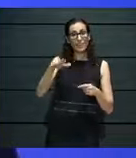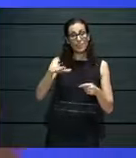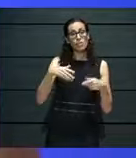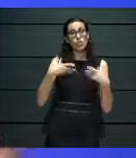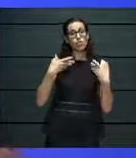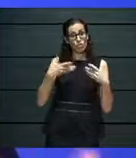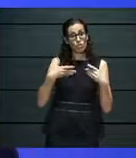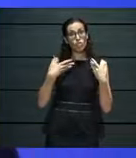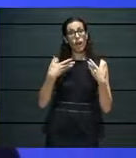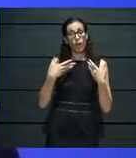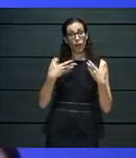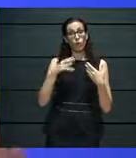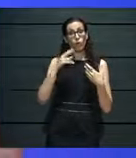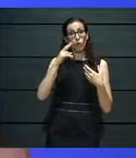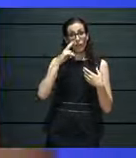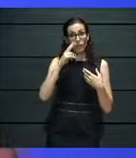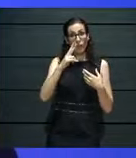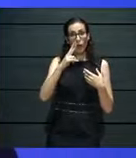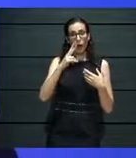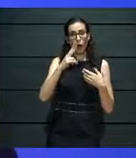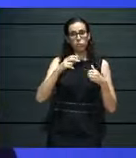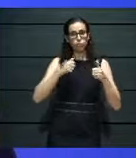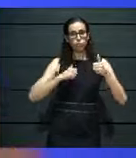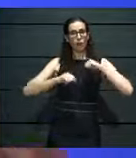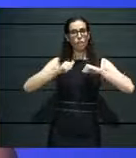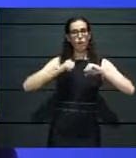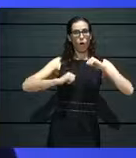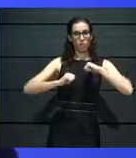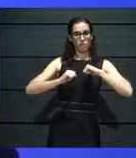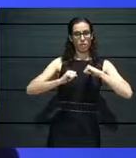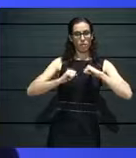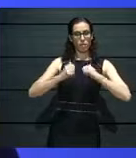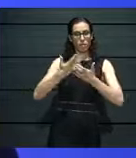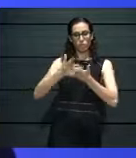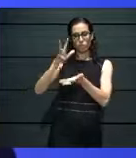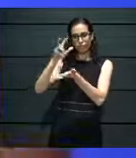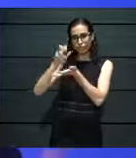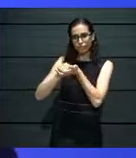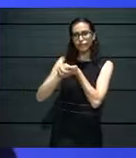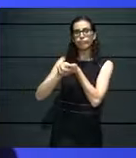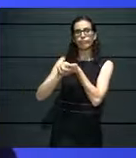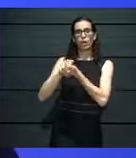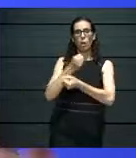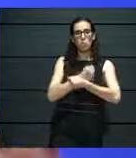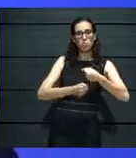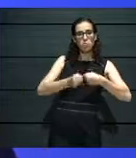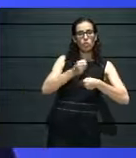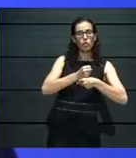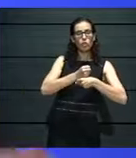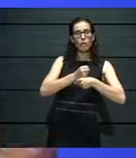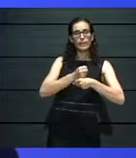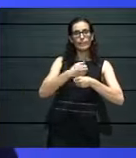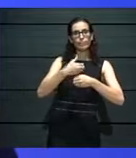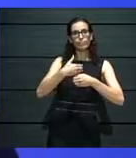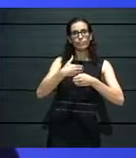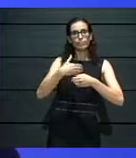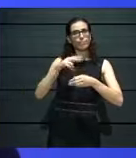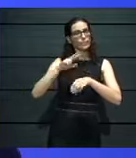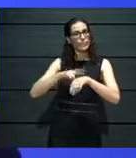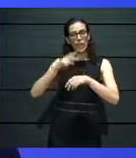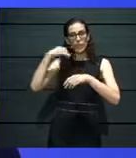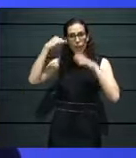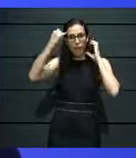even the producers wanted performances, wanted something legacy, to stay there. A project that stays, you know, that can be documented, that can be filmed.